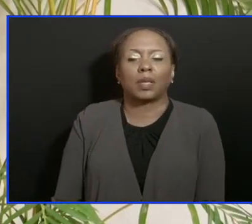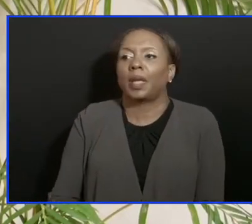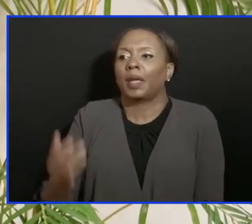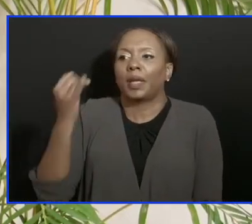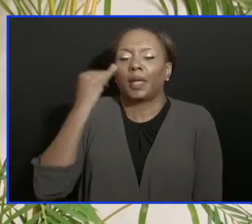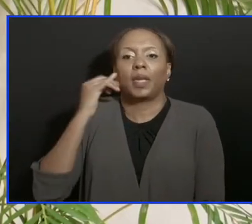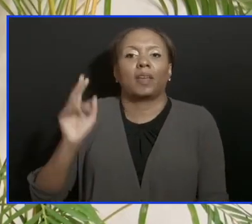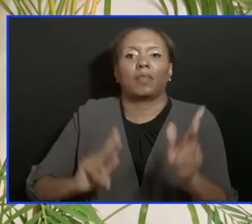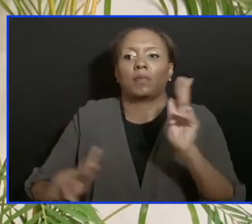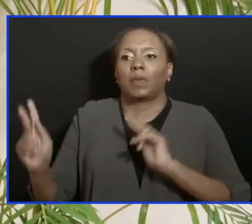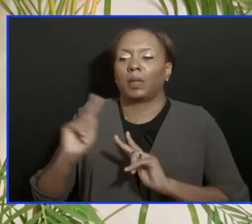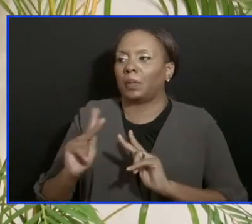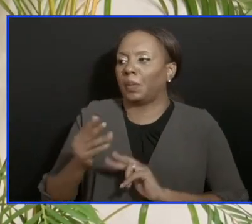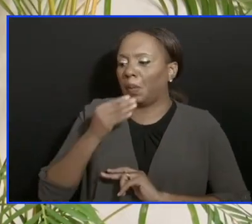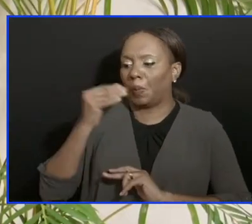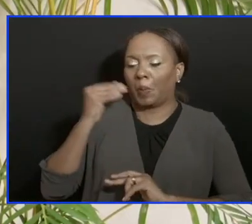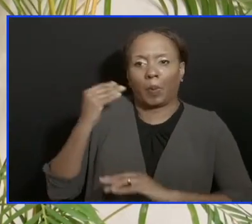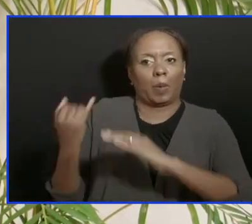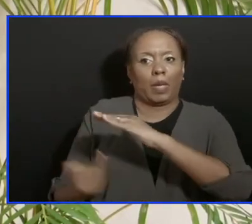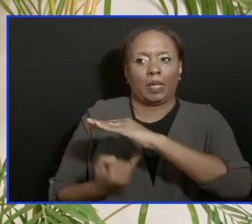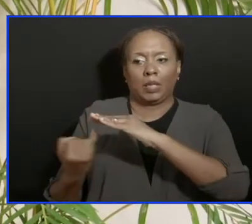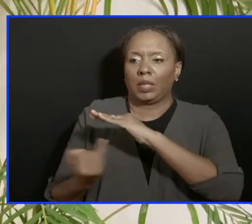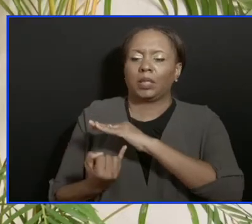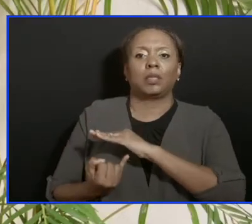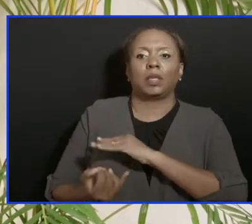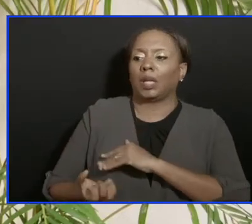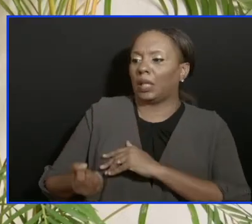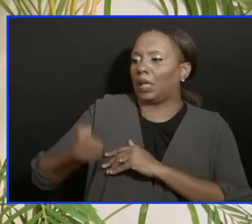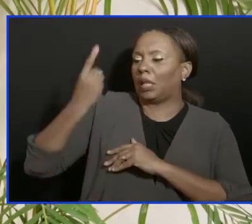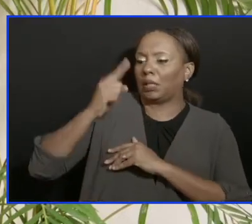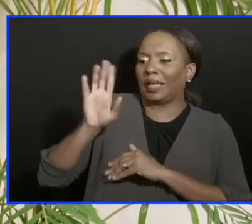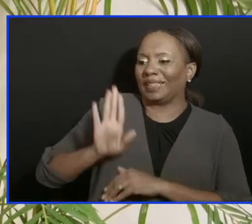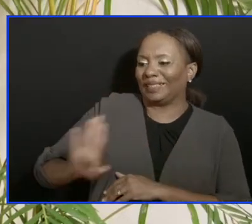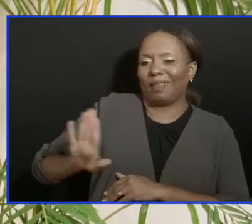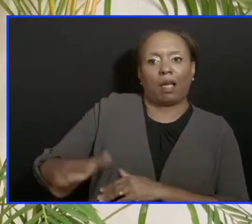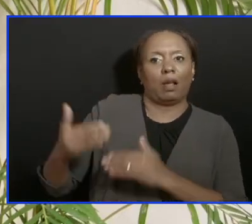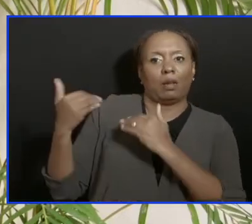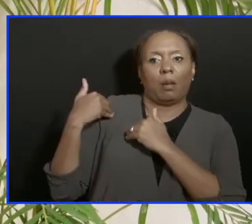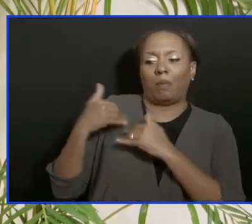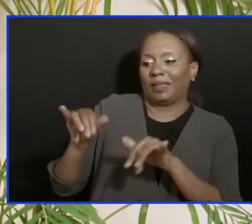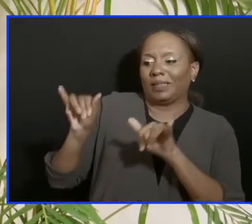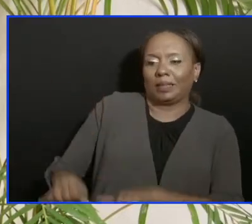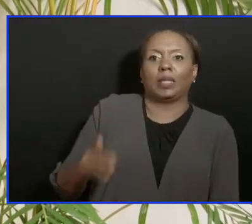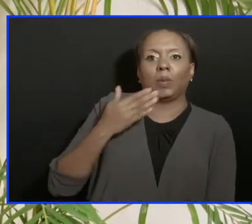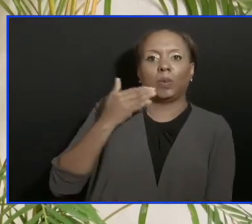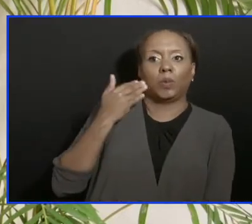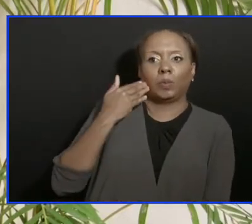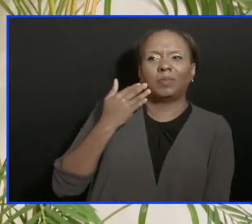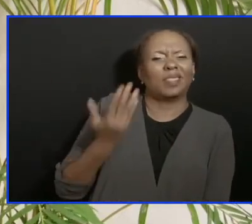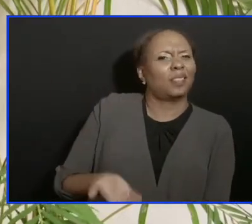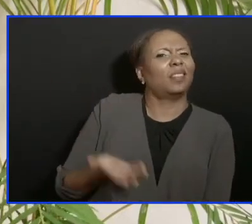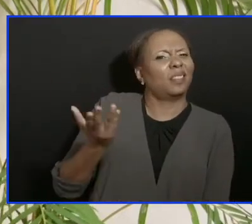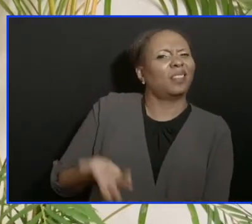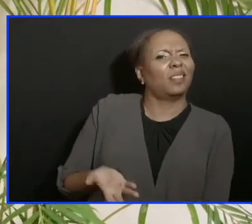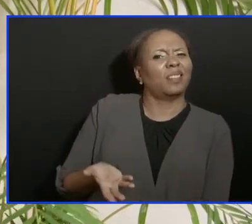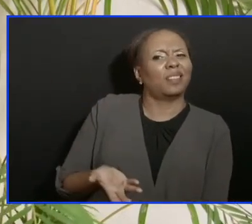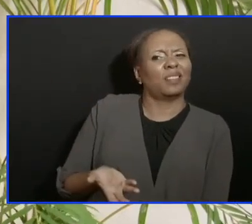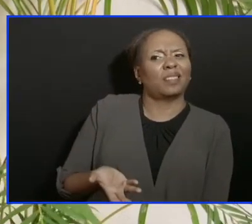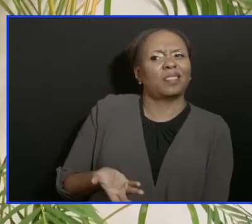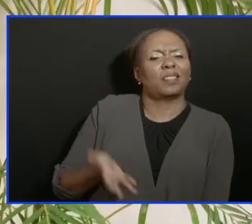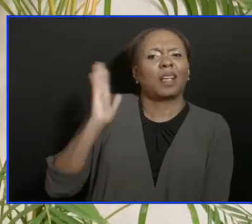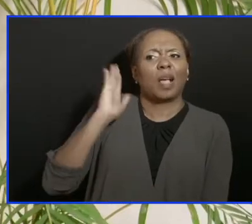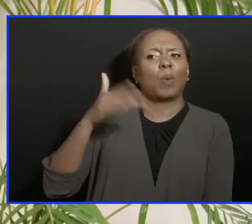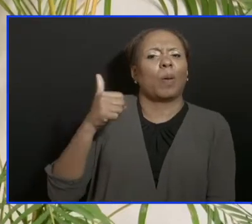isolation to recognize the importance and their responsibility of remaining at home. Those kind of things will